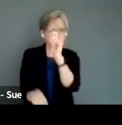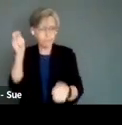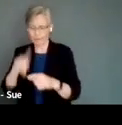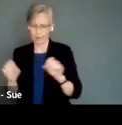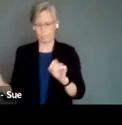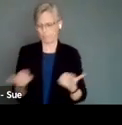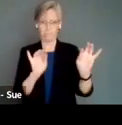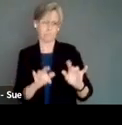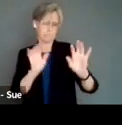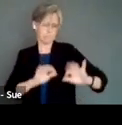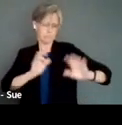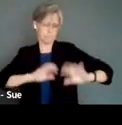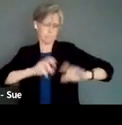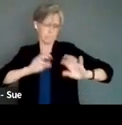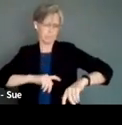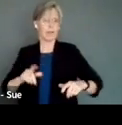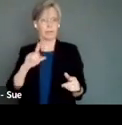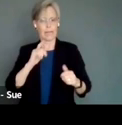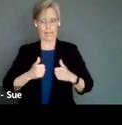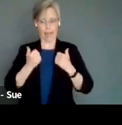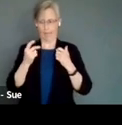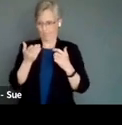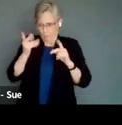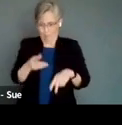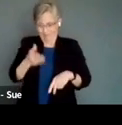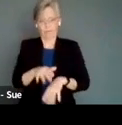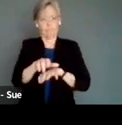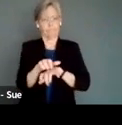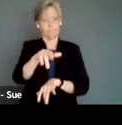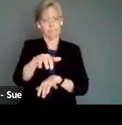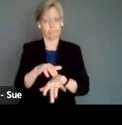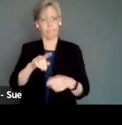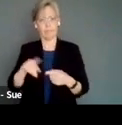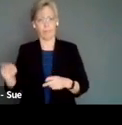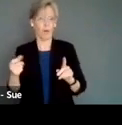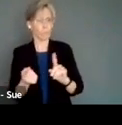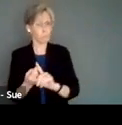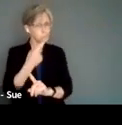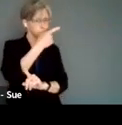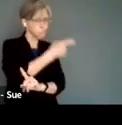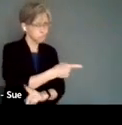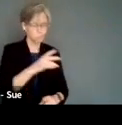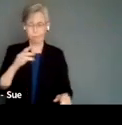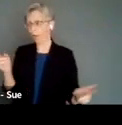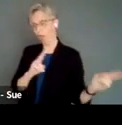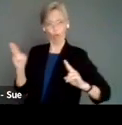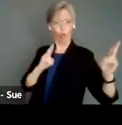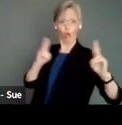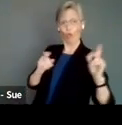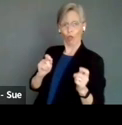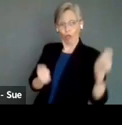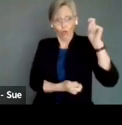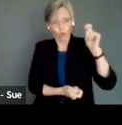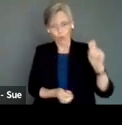the show that's happening live is to have a live captioner. So when the actors go off book, and you're having fun, or playing a moment really well, and they change the